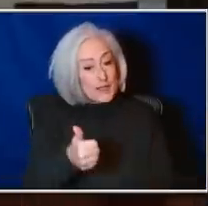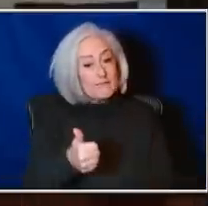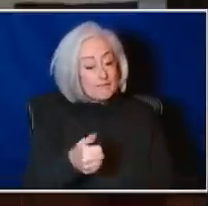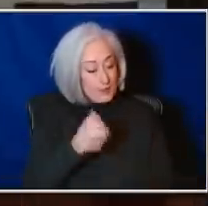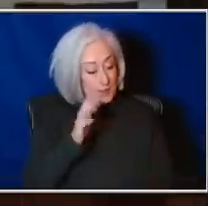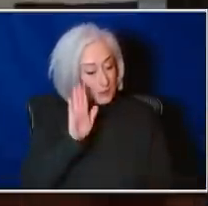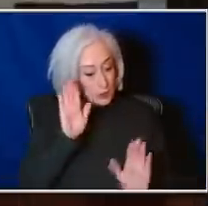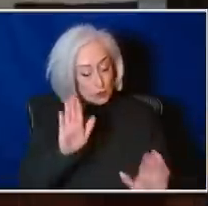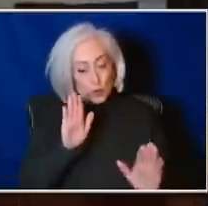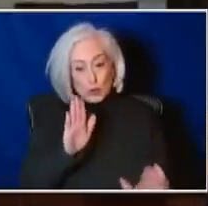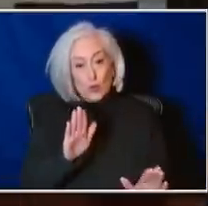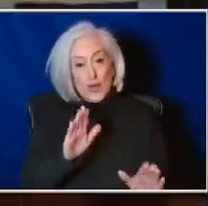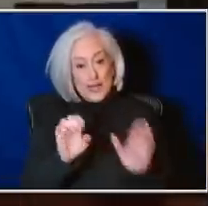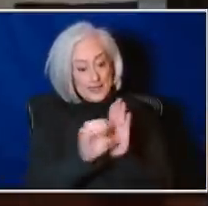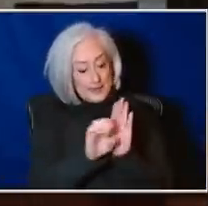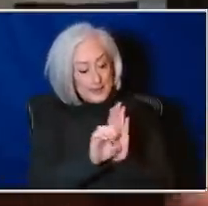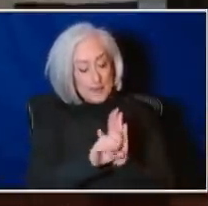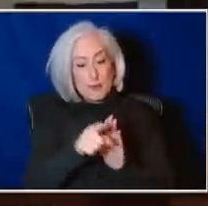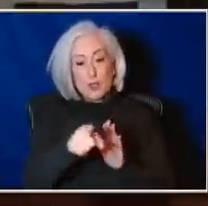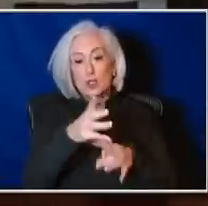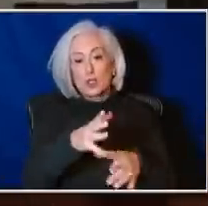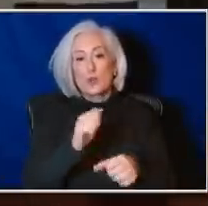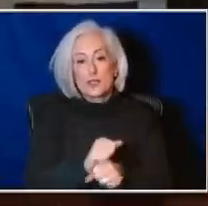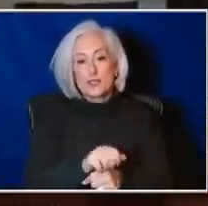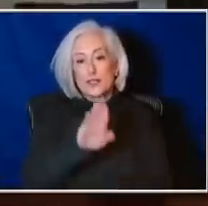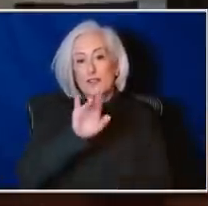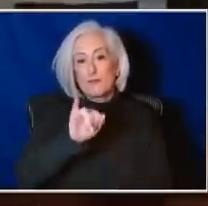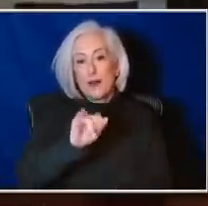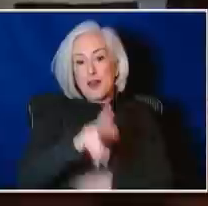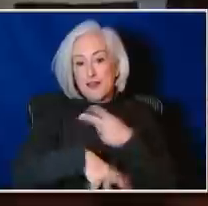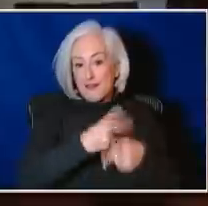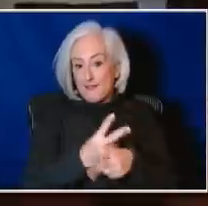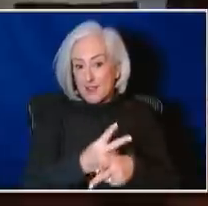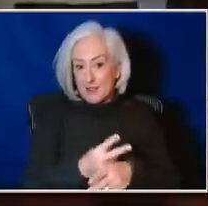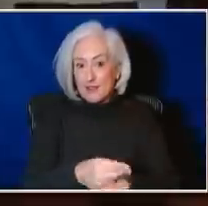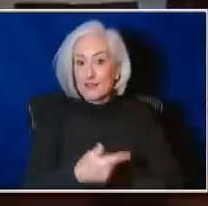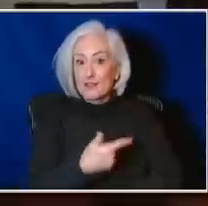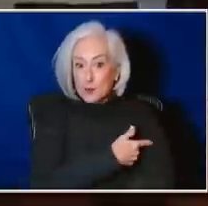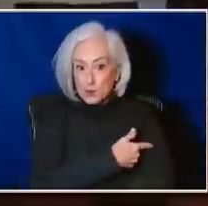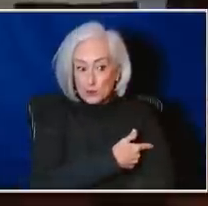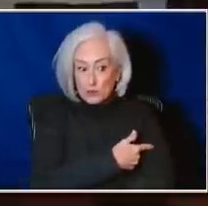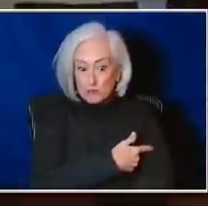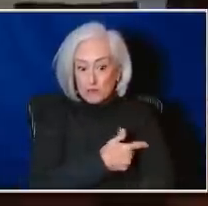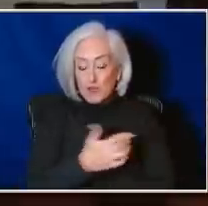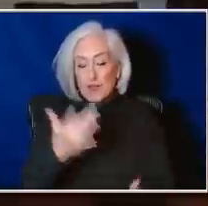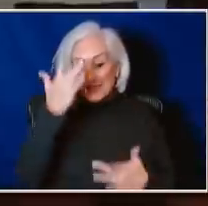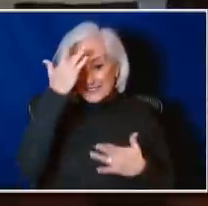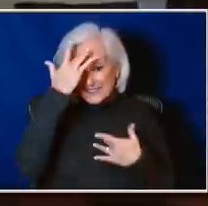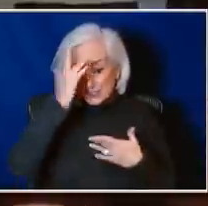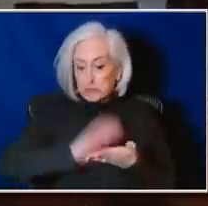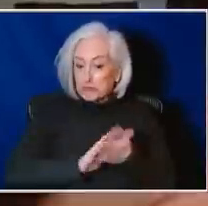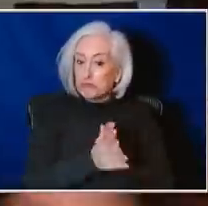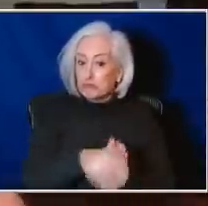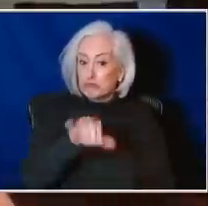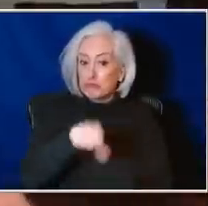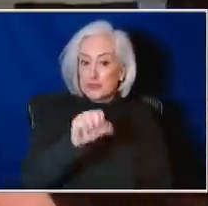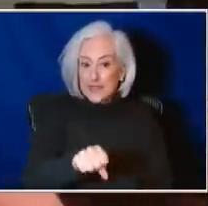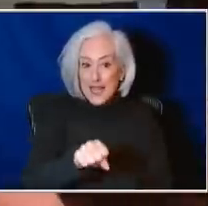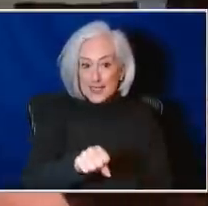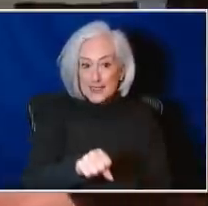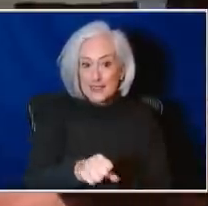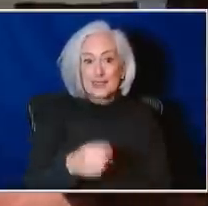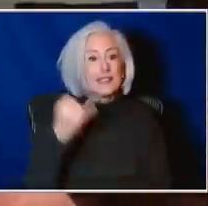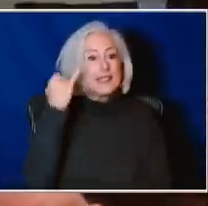this. You got your bivalent booster, you got infected, but, you know, if this were not transmissible, you'd be at